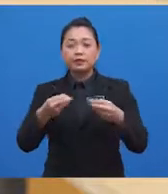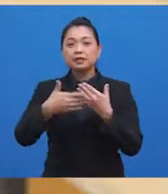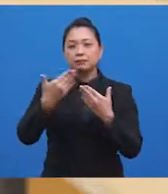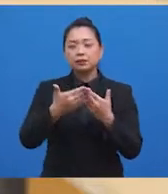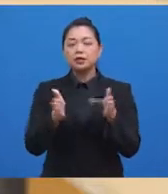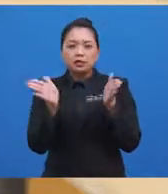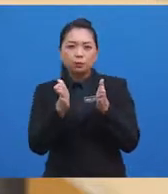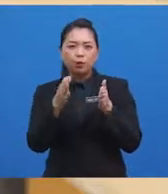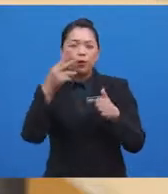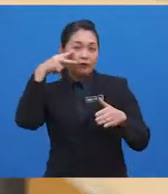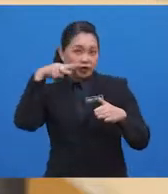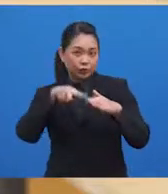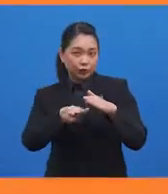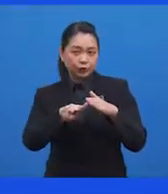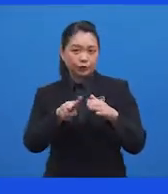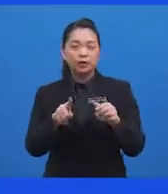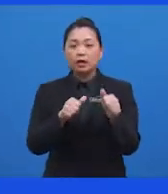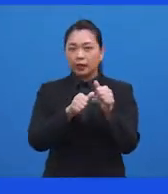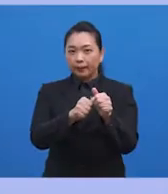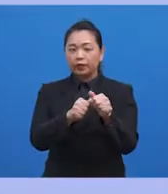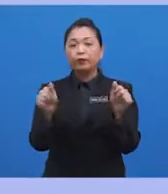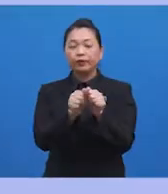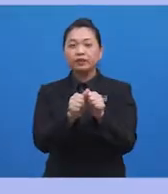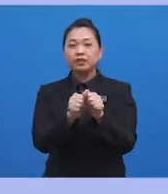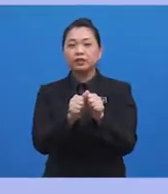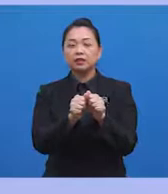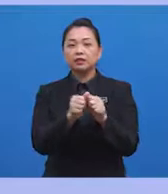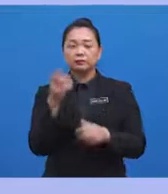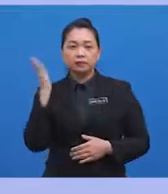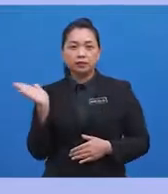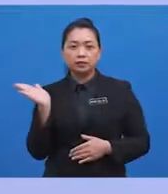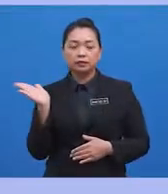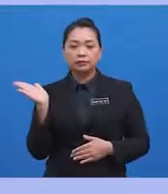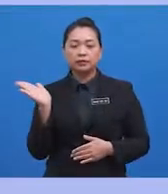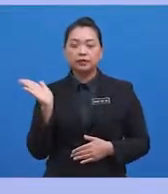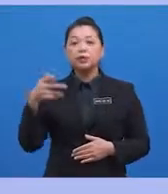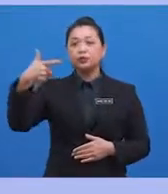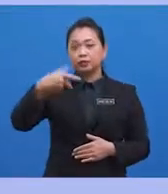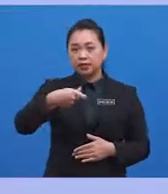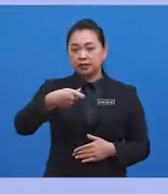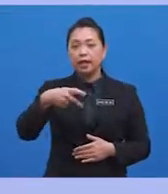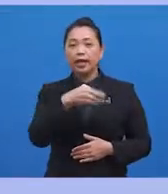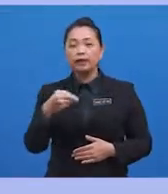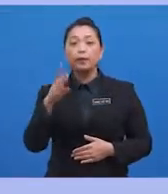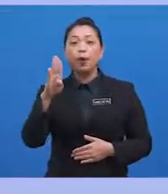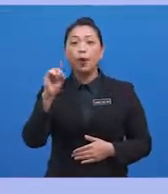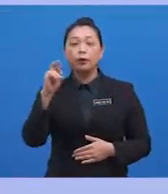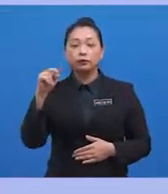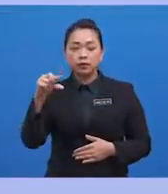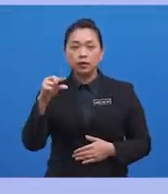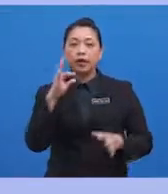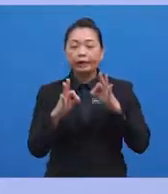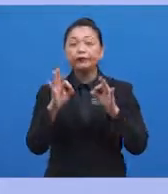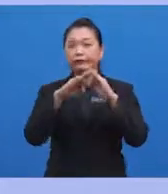visual accompanies the text. For example, a picture of a syringe and a bong. If you are familiar